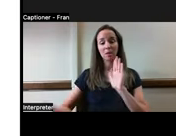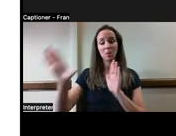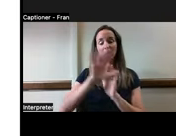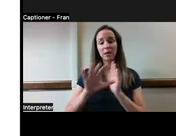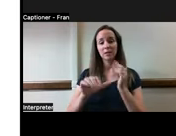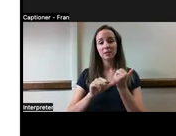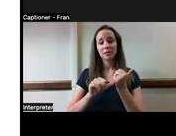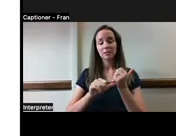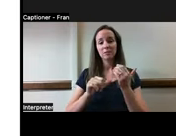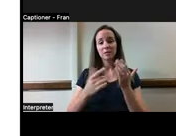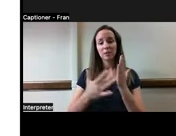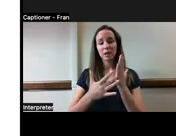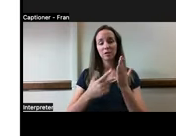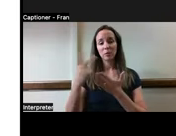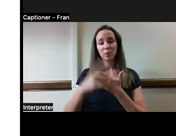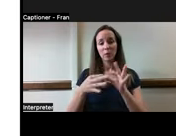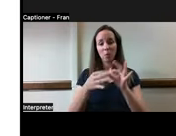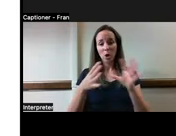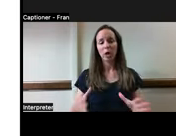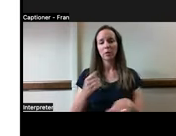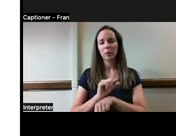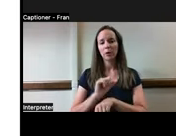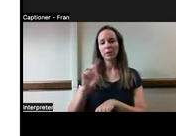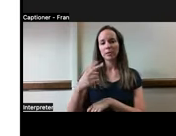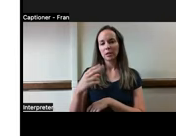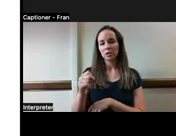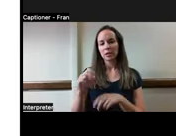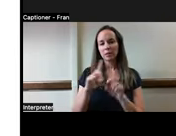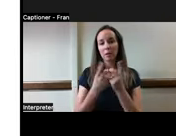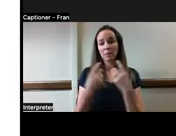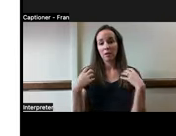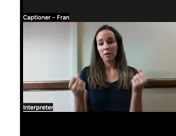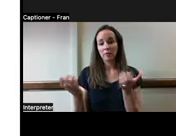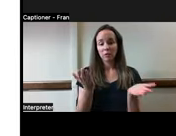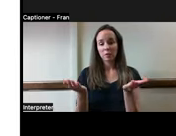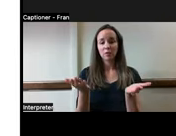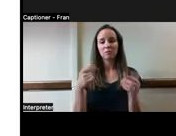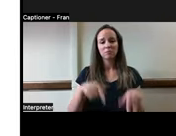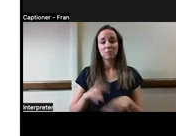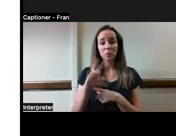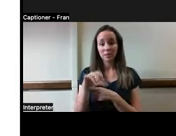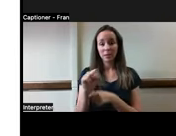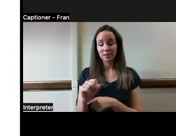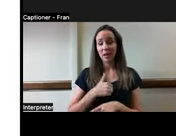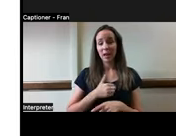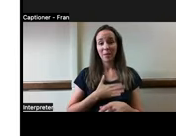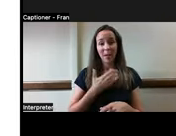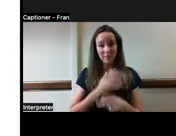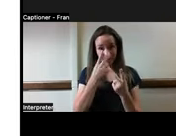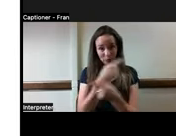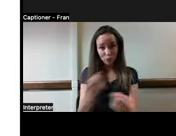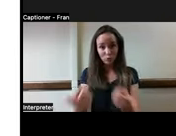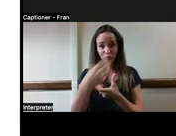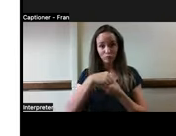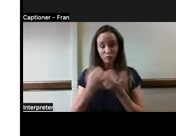for Department of Health Services for Wisconsin, and happy to see everyone who is joined today for